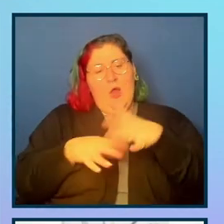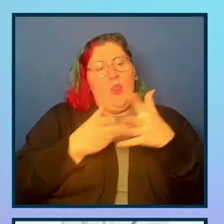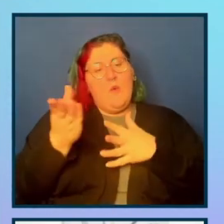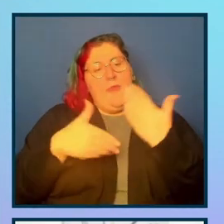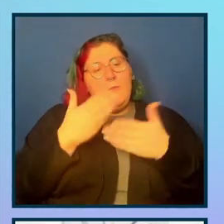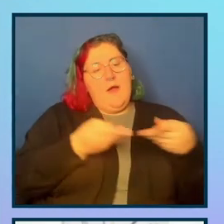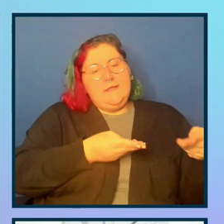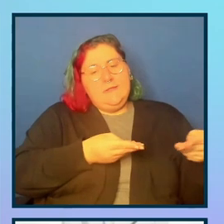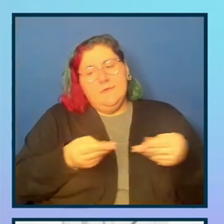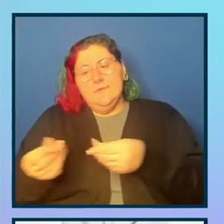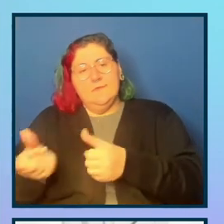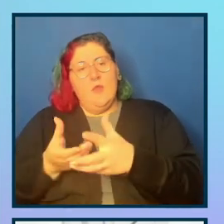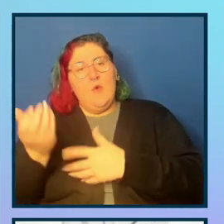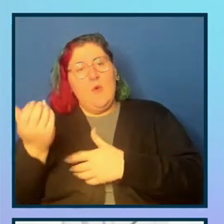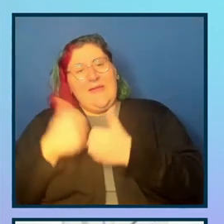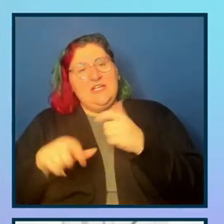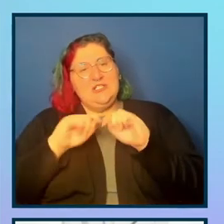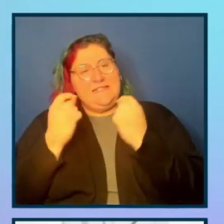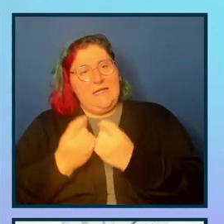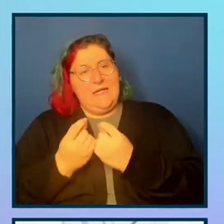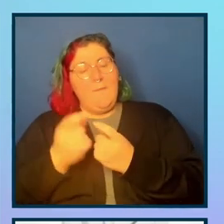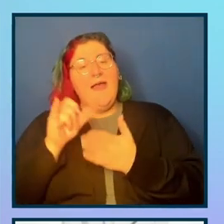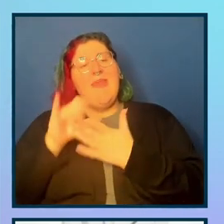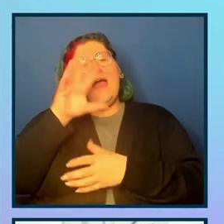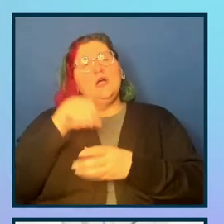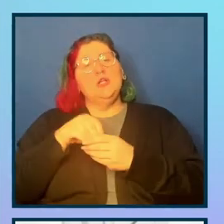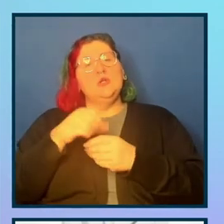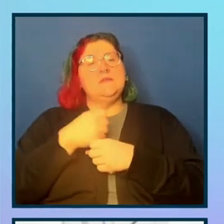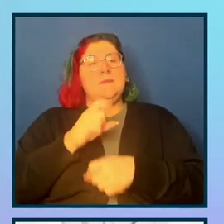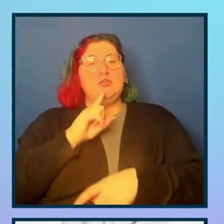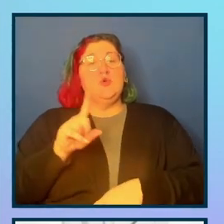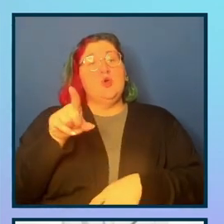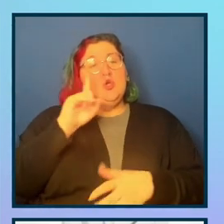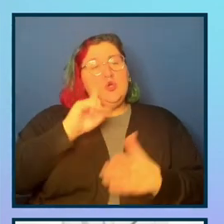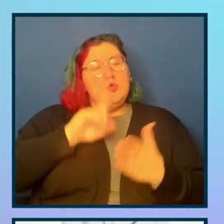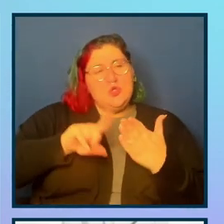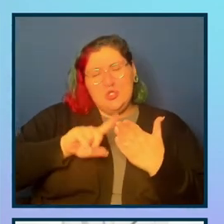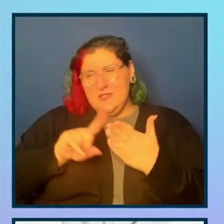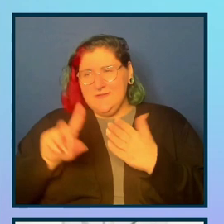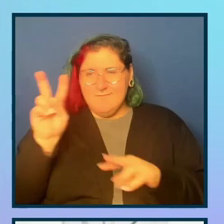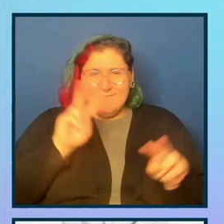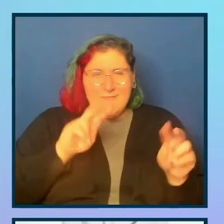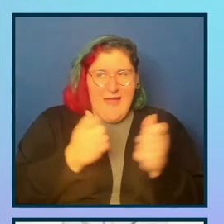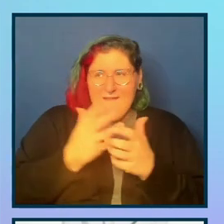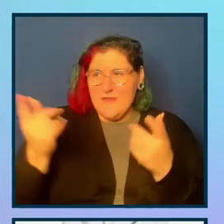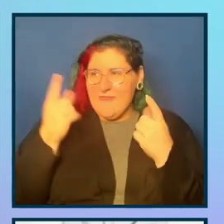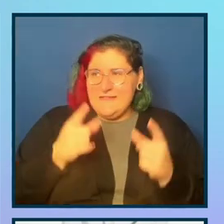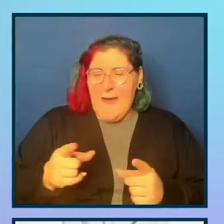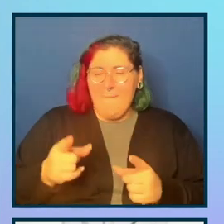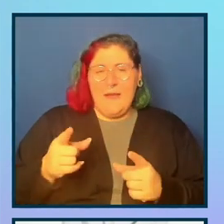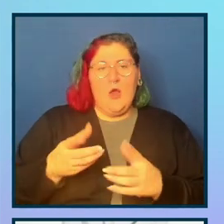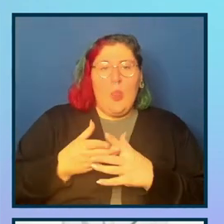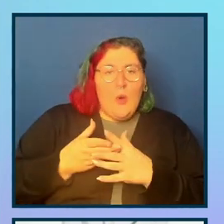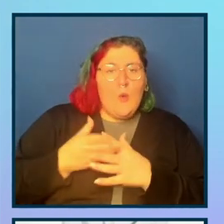That includes making sure that you're monitoring what is going on across teams. Is